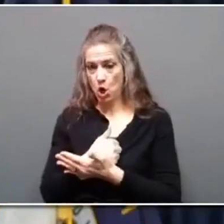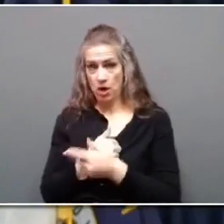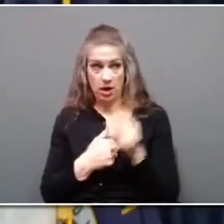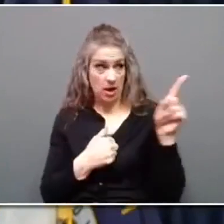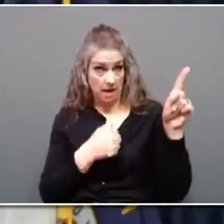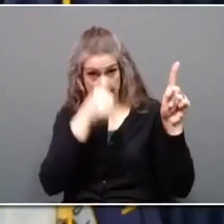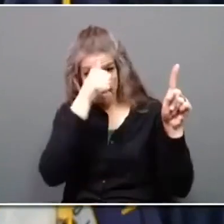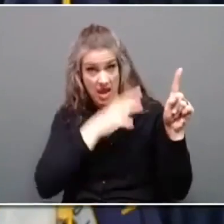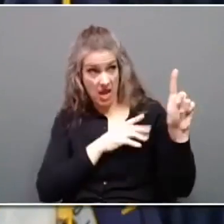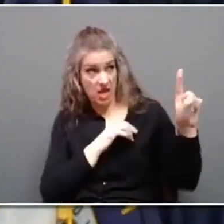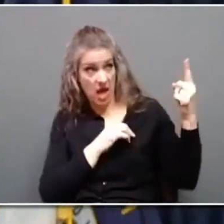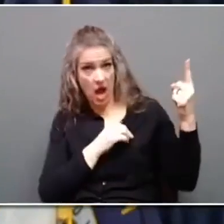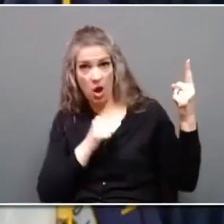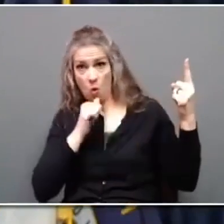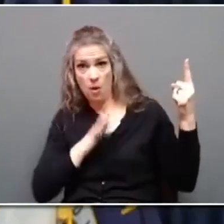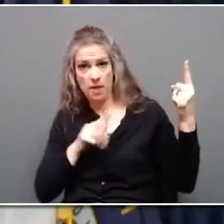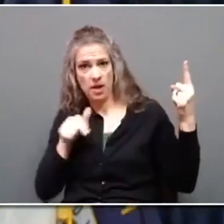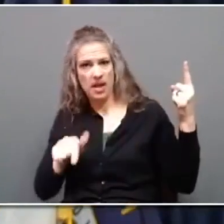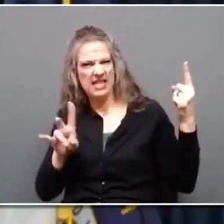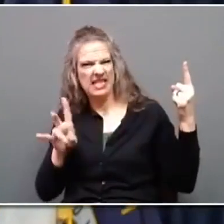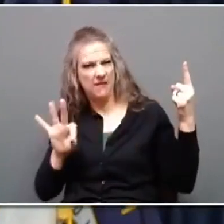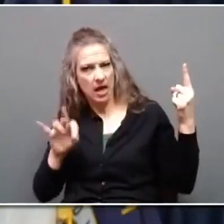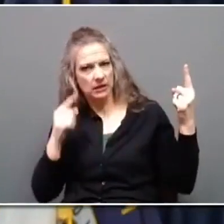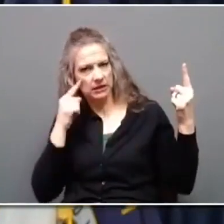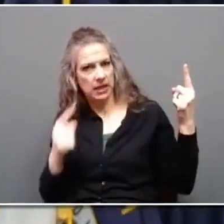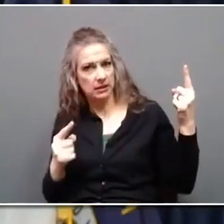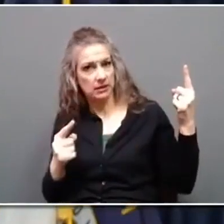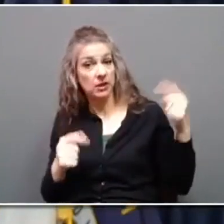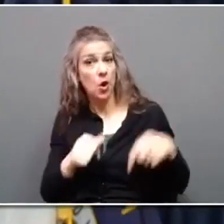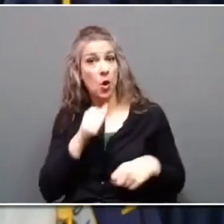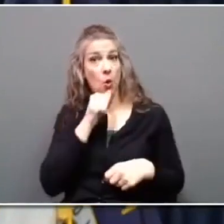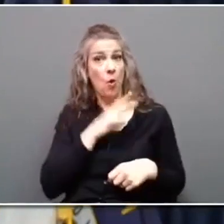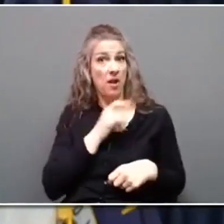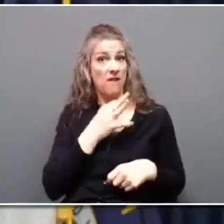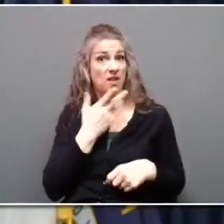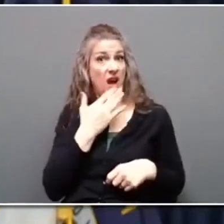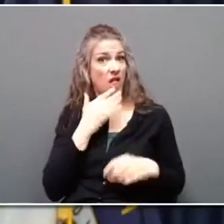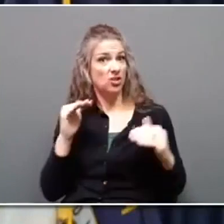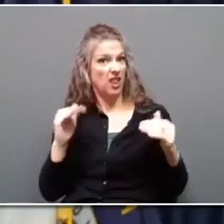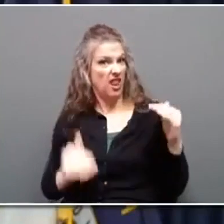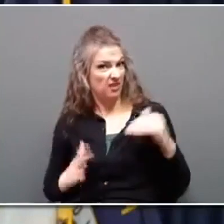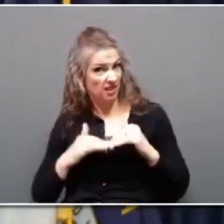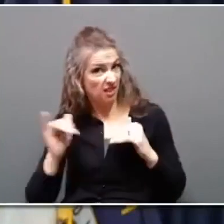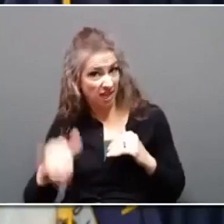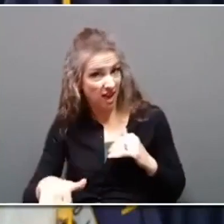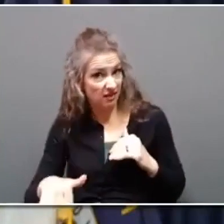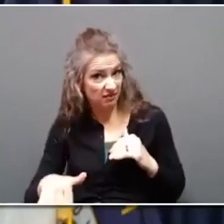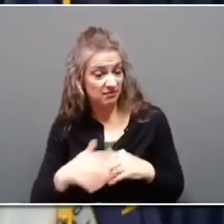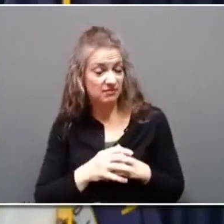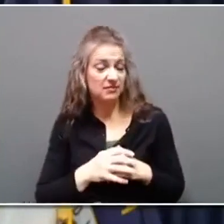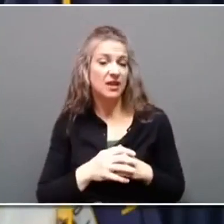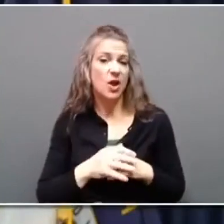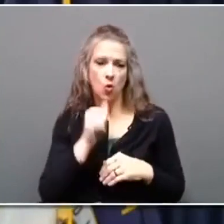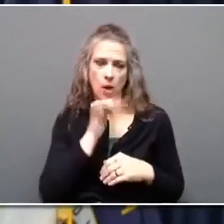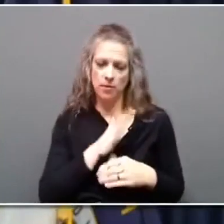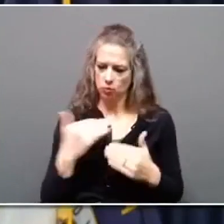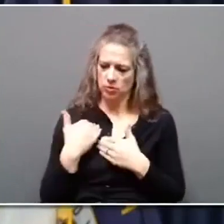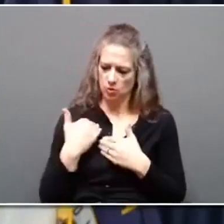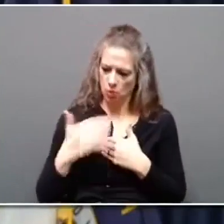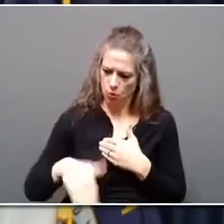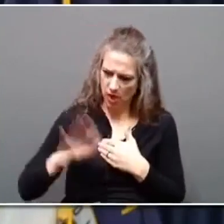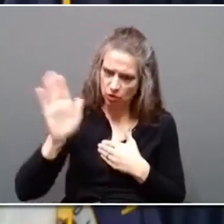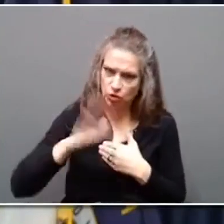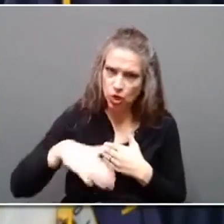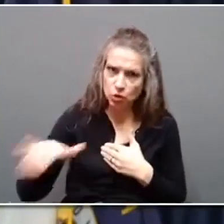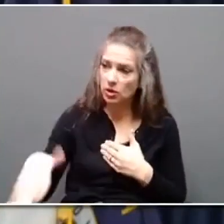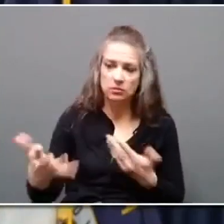and for women of color, it is even less. And in Kentucky, women are tasked with the responsibility of raising children in a state that has failed to